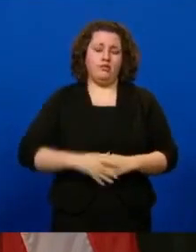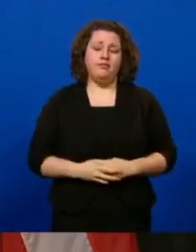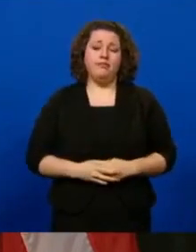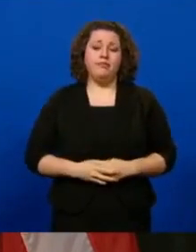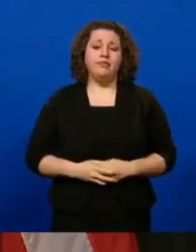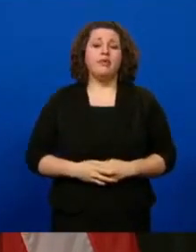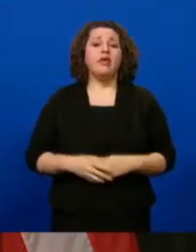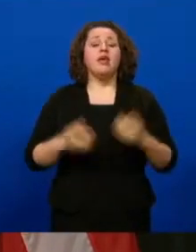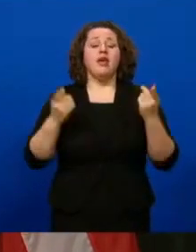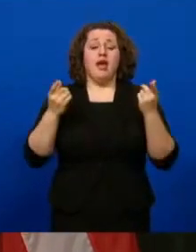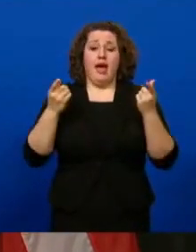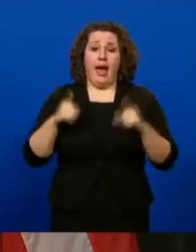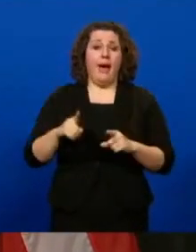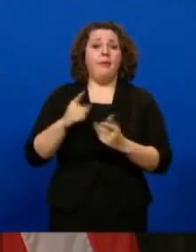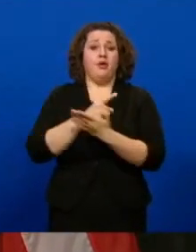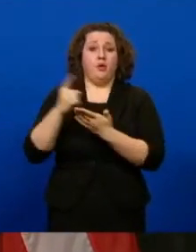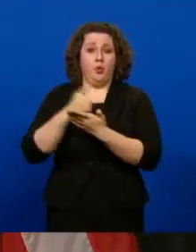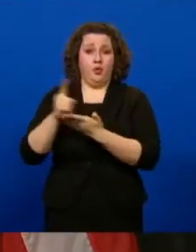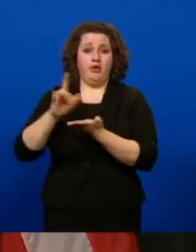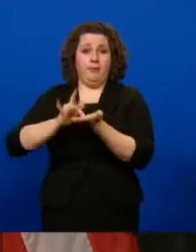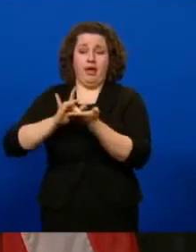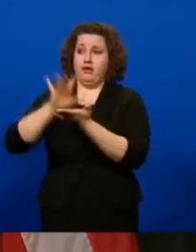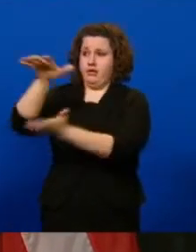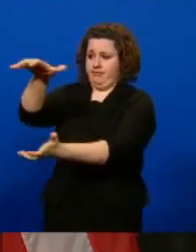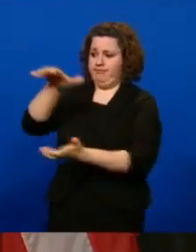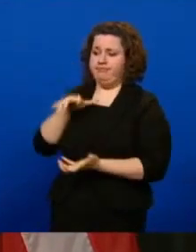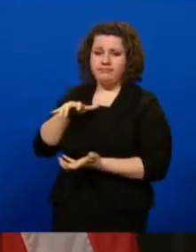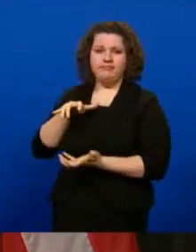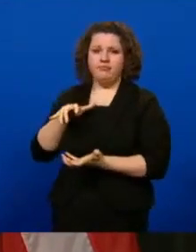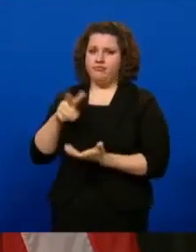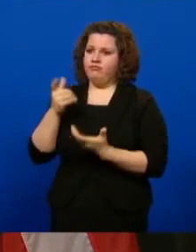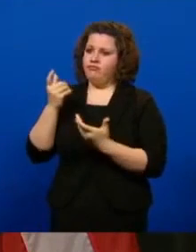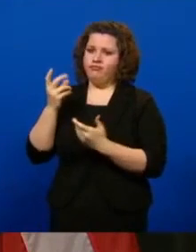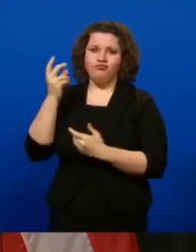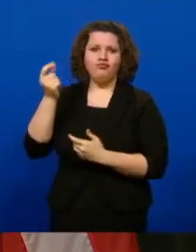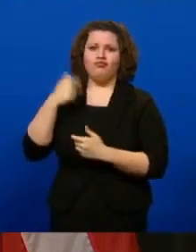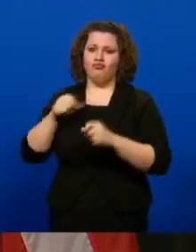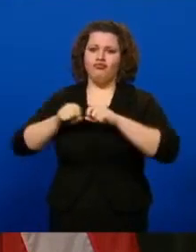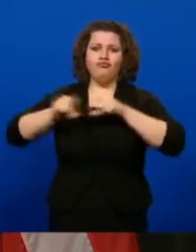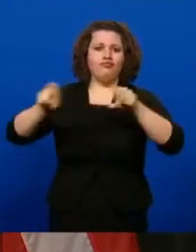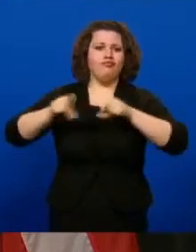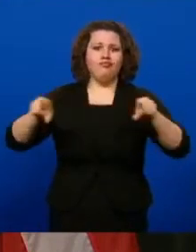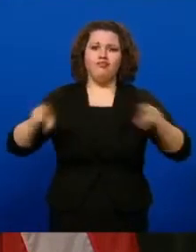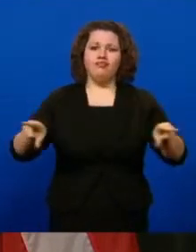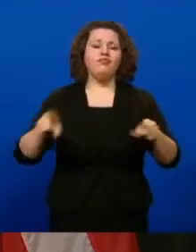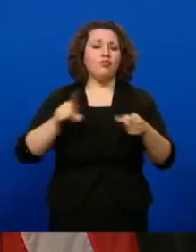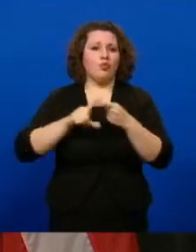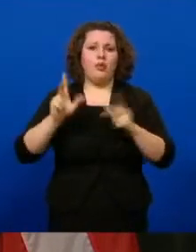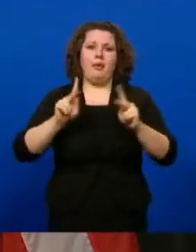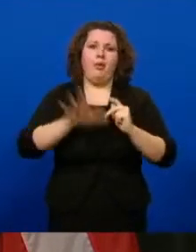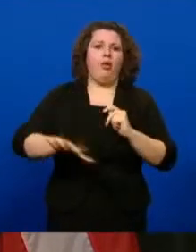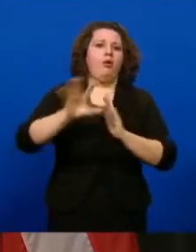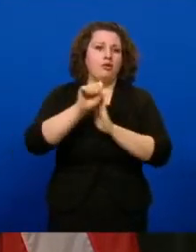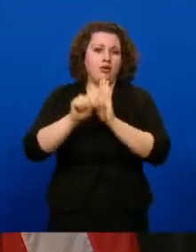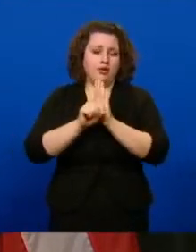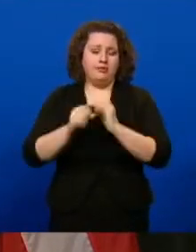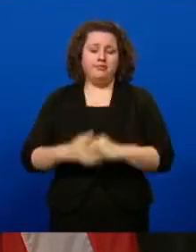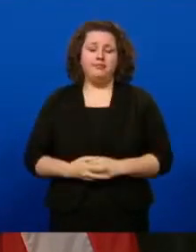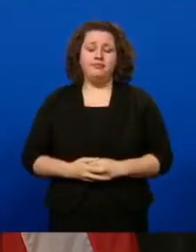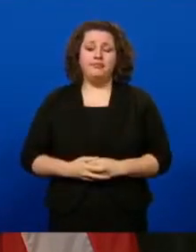As soon as our weekly vaccine allocation is received, it's going out the door and into the arms of Iowans across the state.